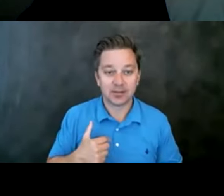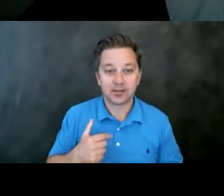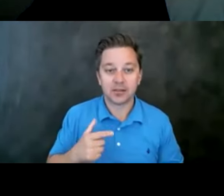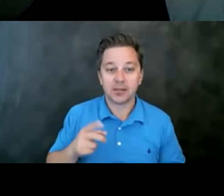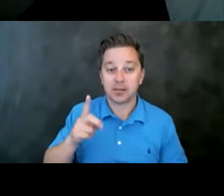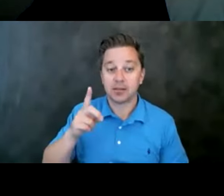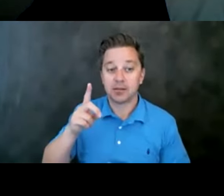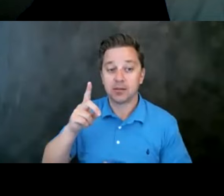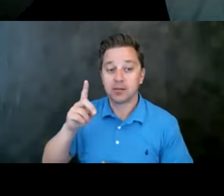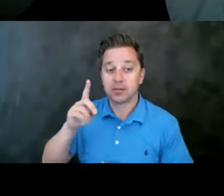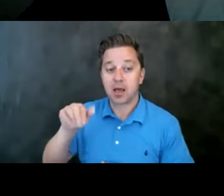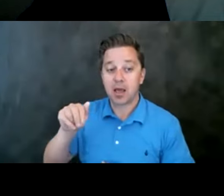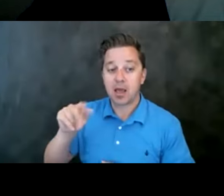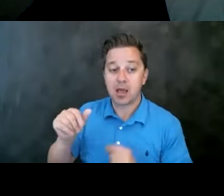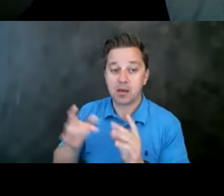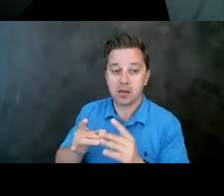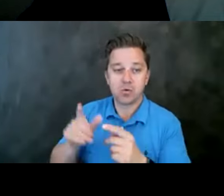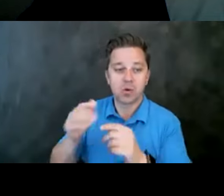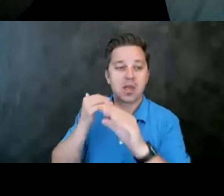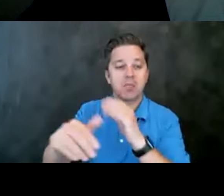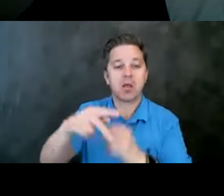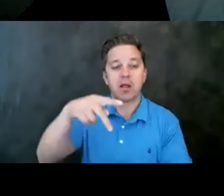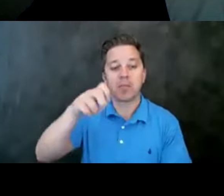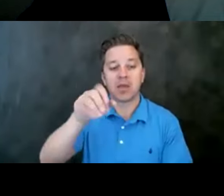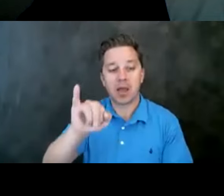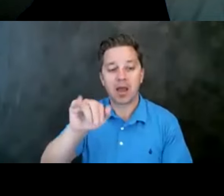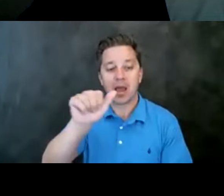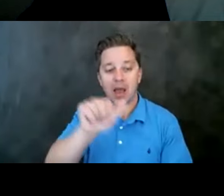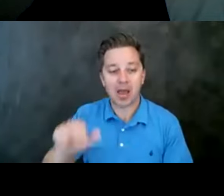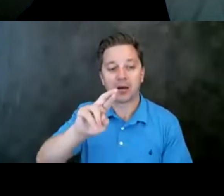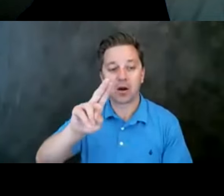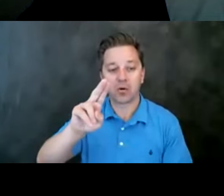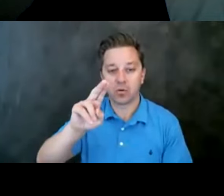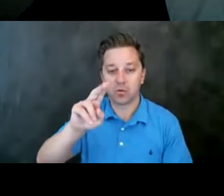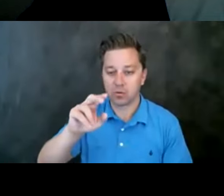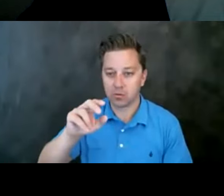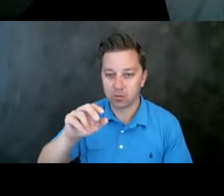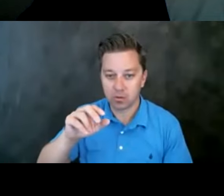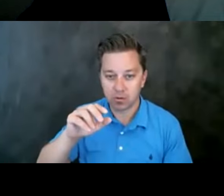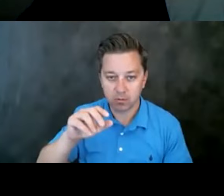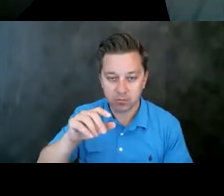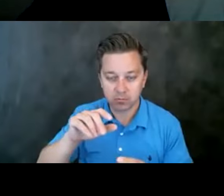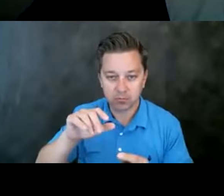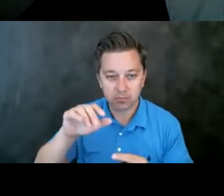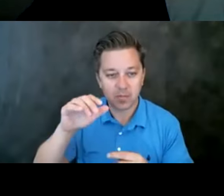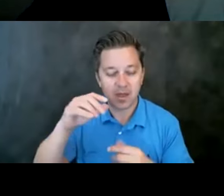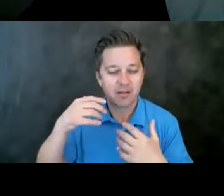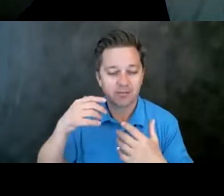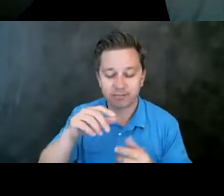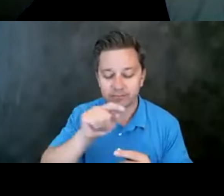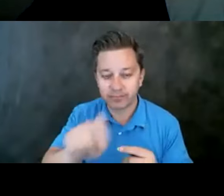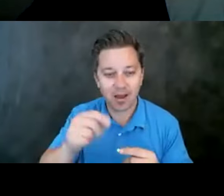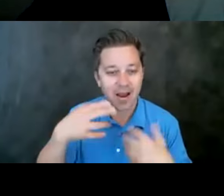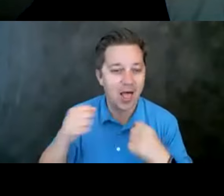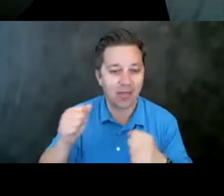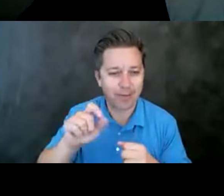um, you can email pei at ruhealth.org and ask for, um, and let them know of your interests. And